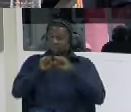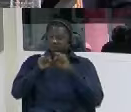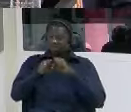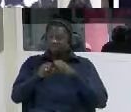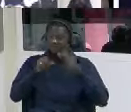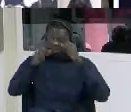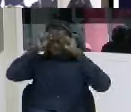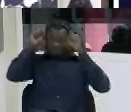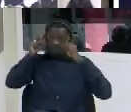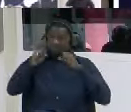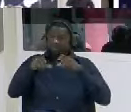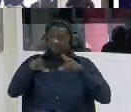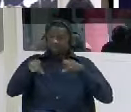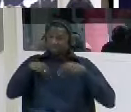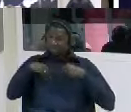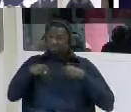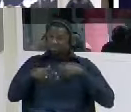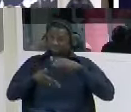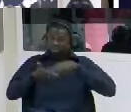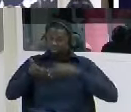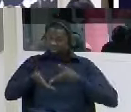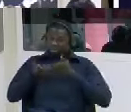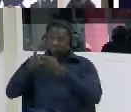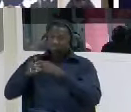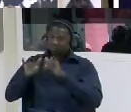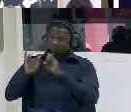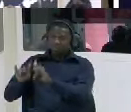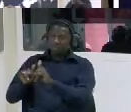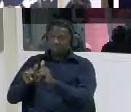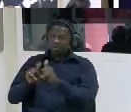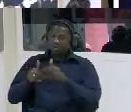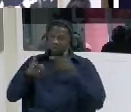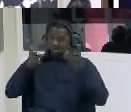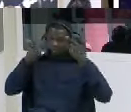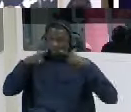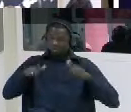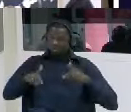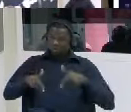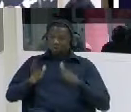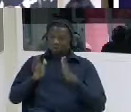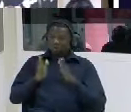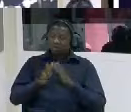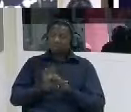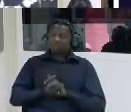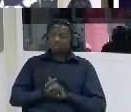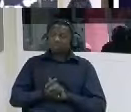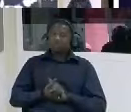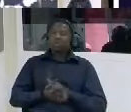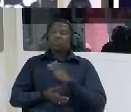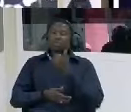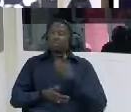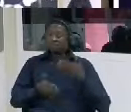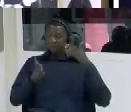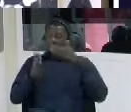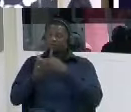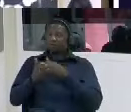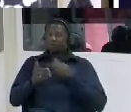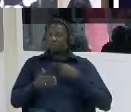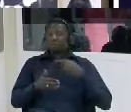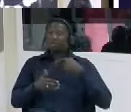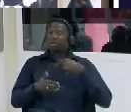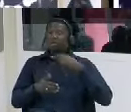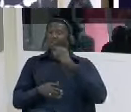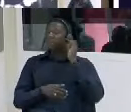yes i did arrive senegal on the 14th of august with my sister-in-law jatubari when we